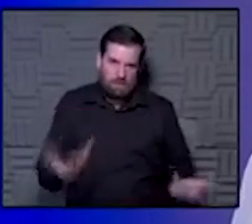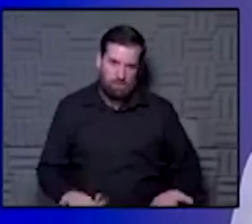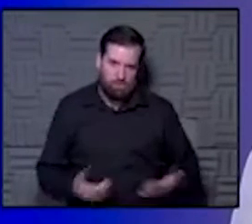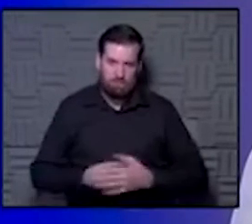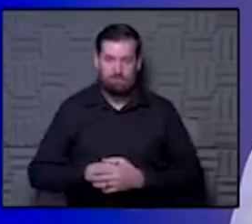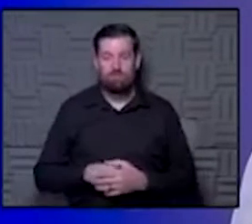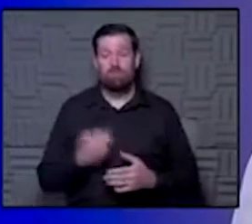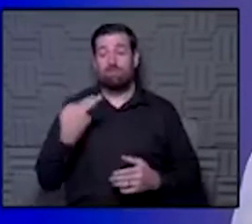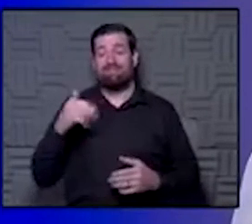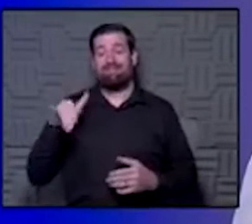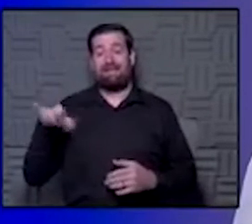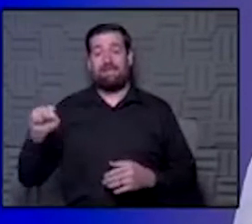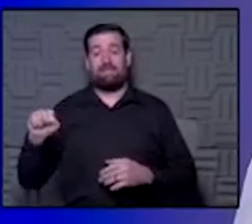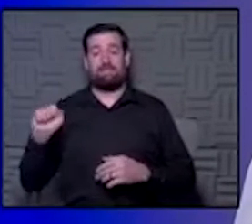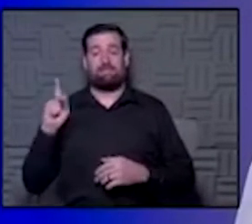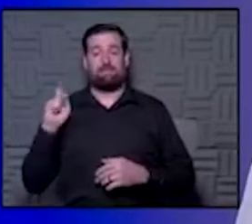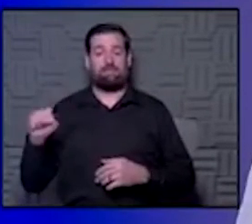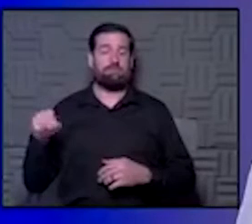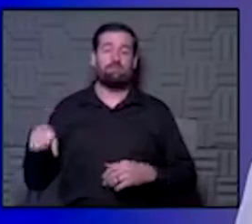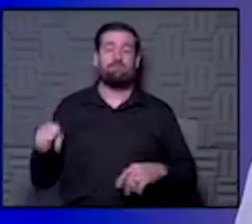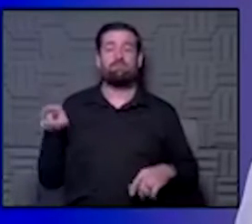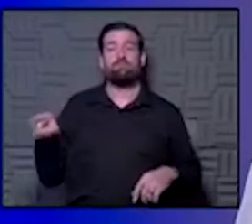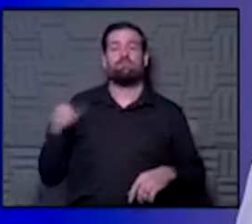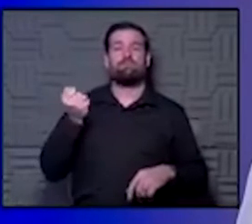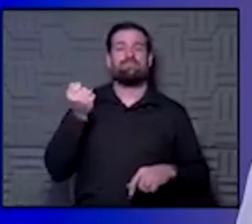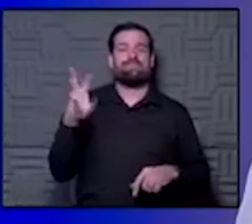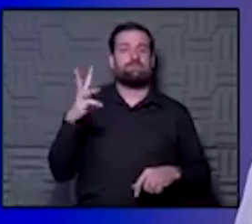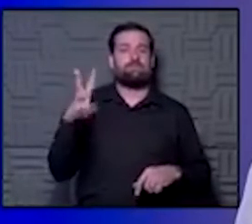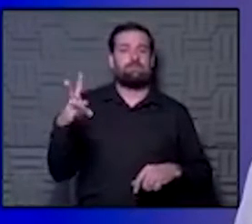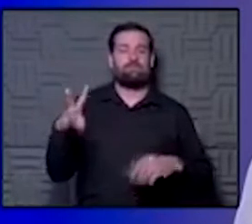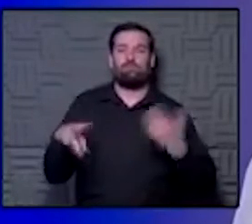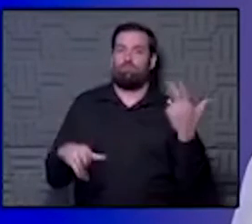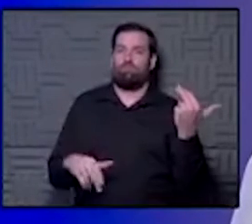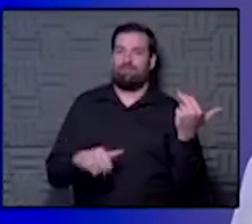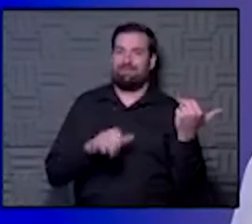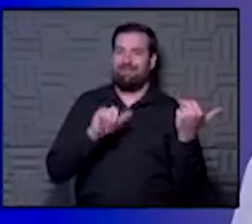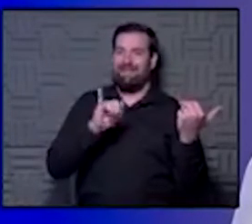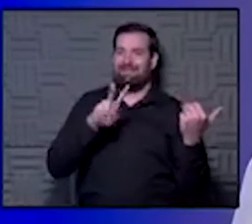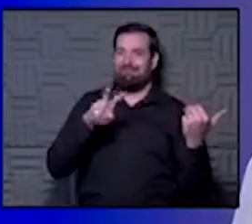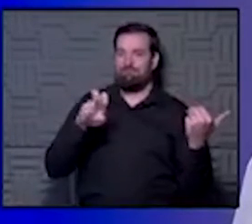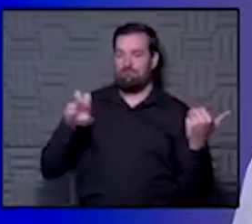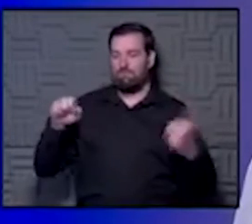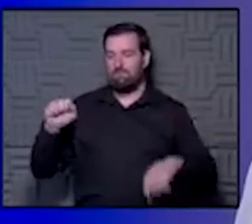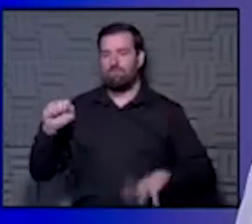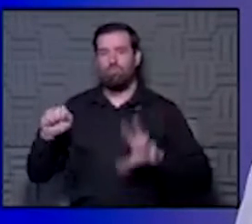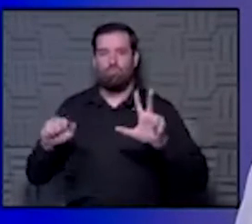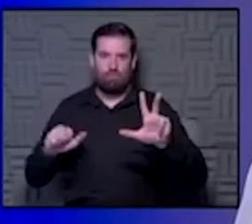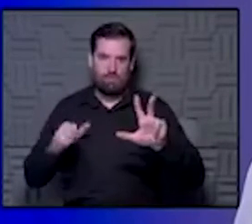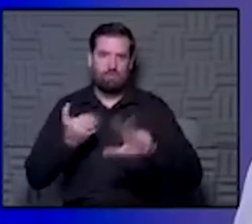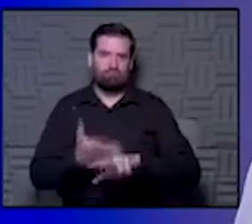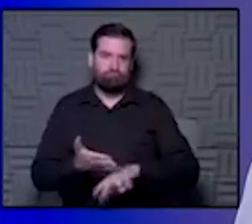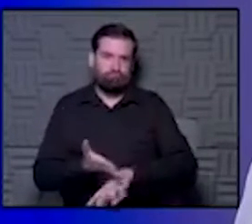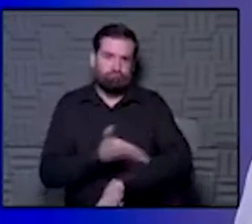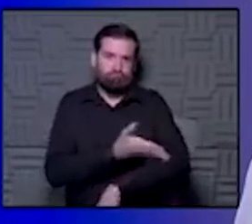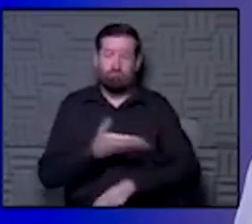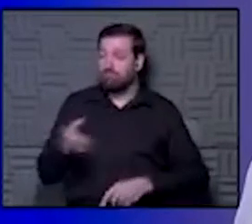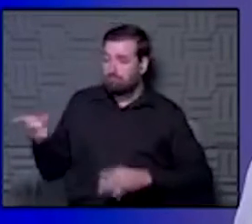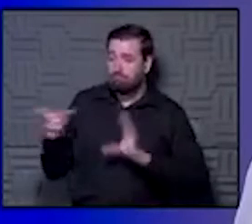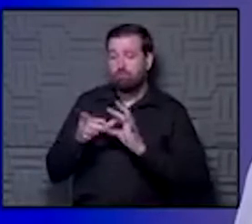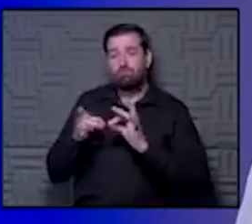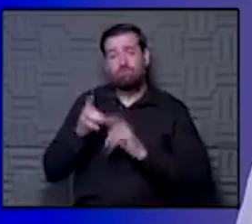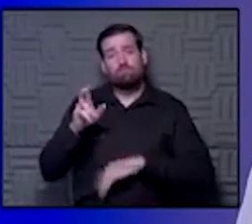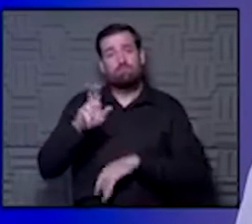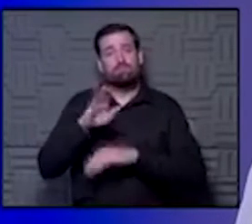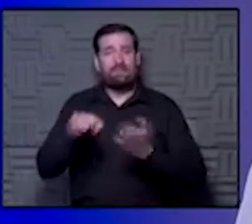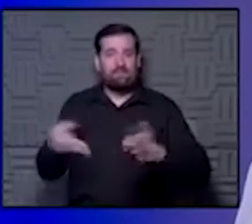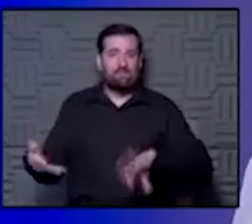In Hays, there are 16 patients, 13 active, and three in that recovery period. But just as you talked about the deaths, the